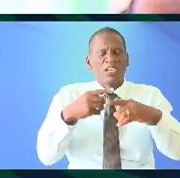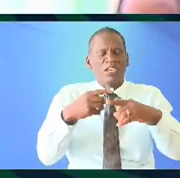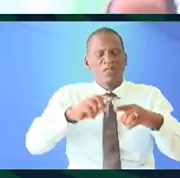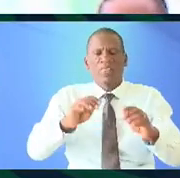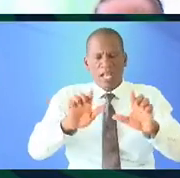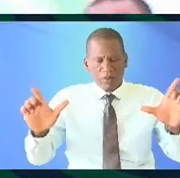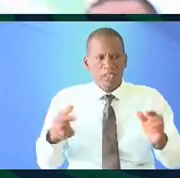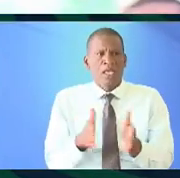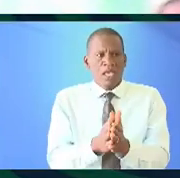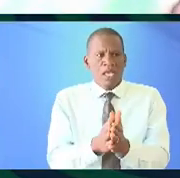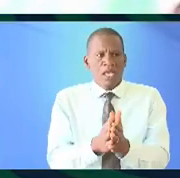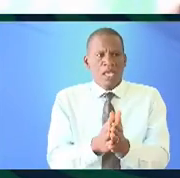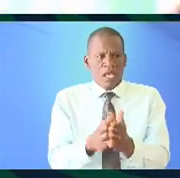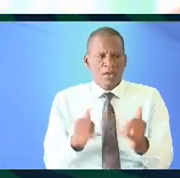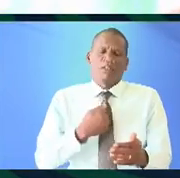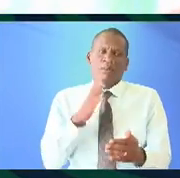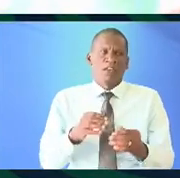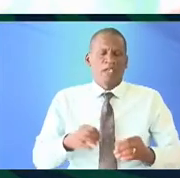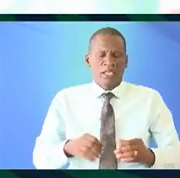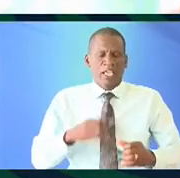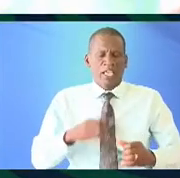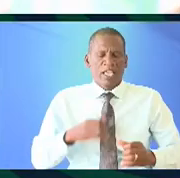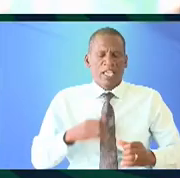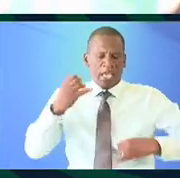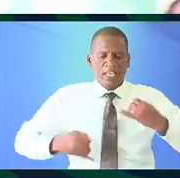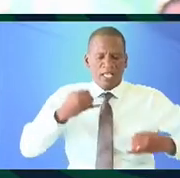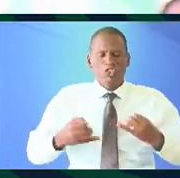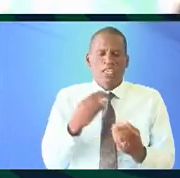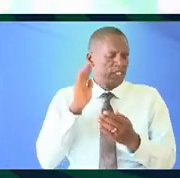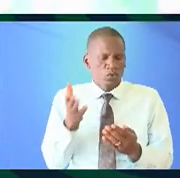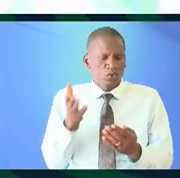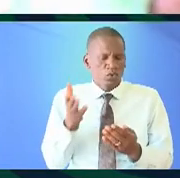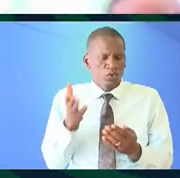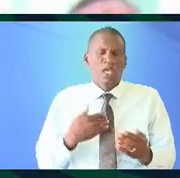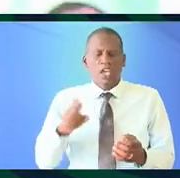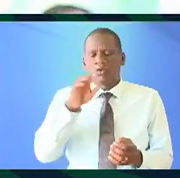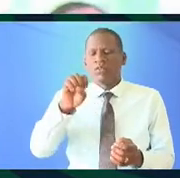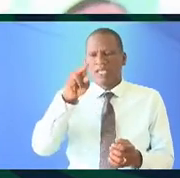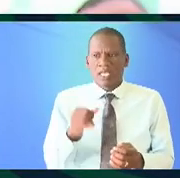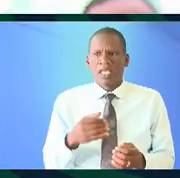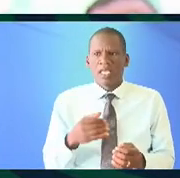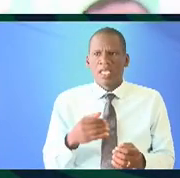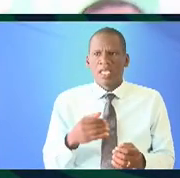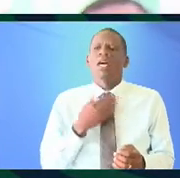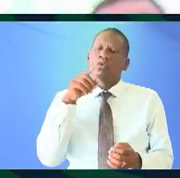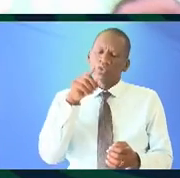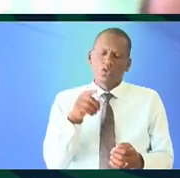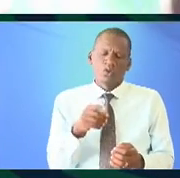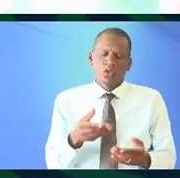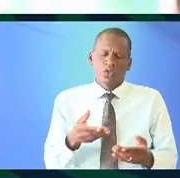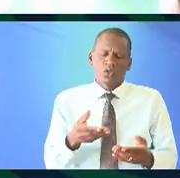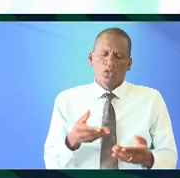other languages it has been very enlightening listening to you so I had a question for Sani I'd like you to